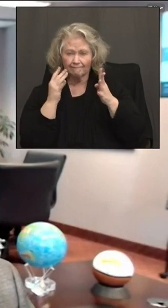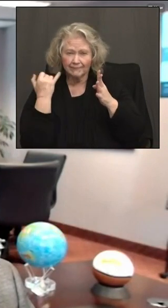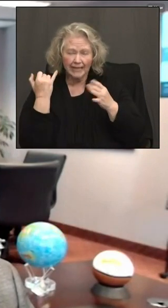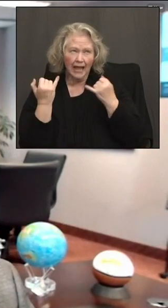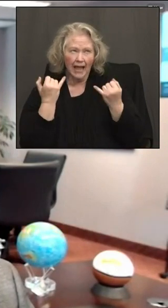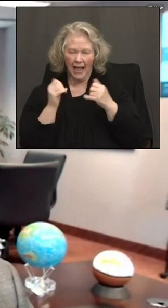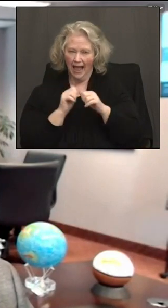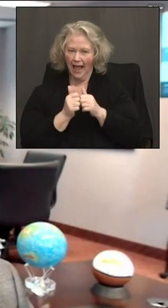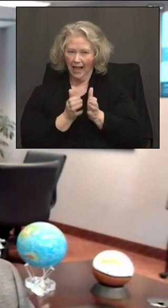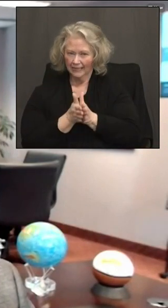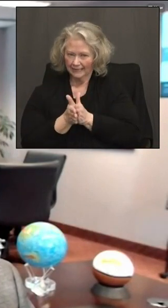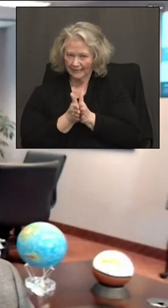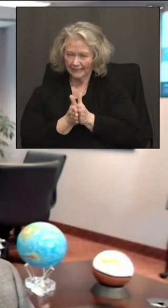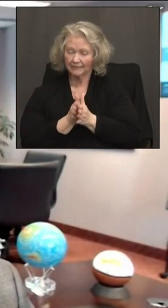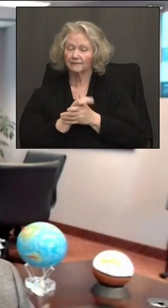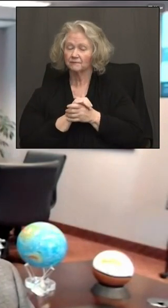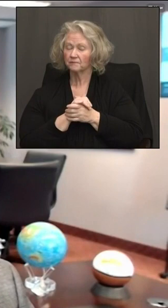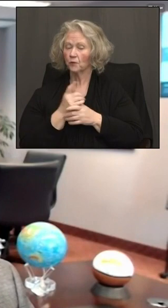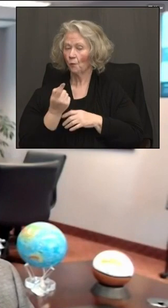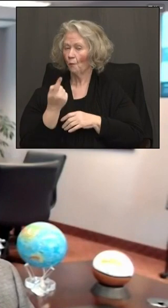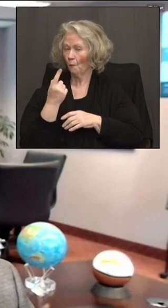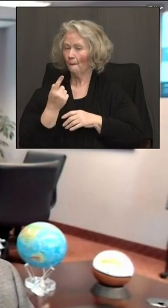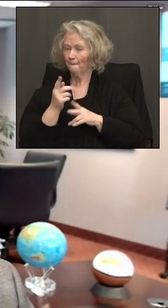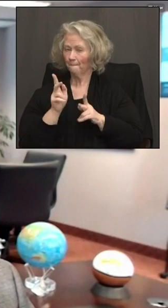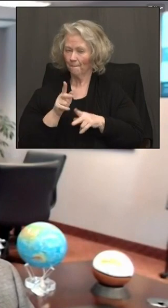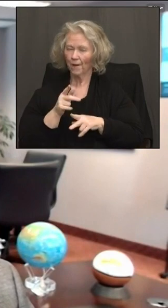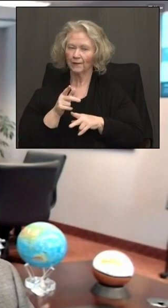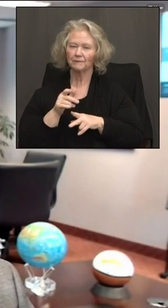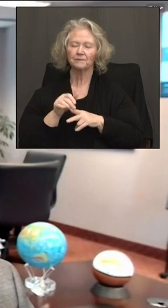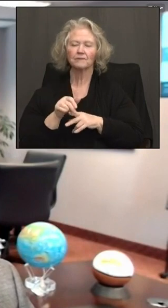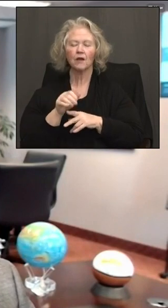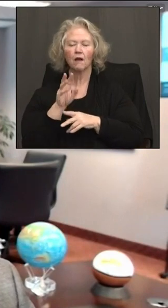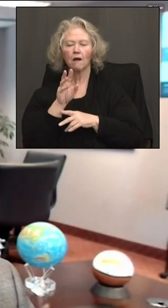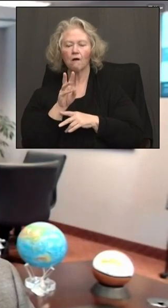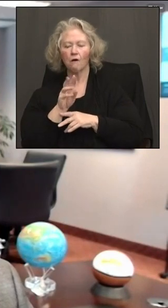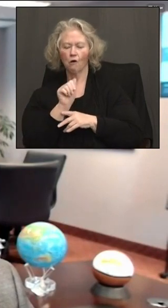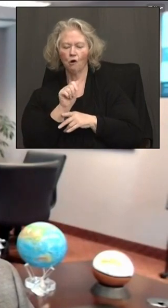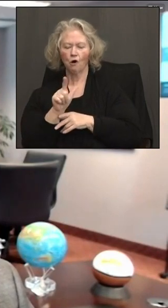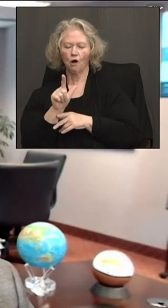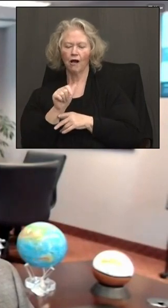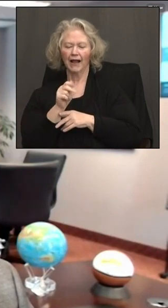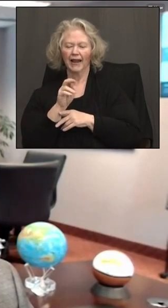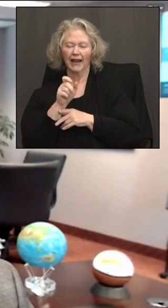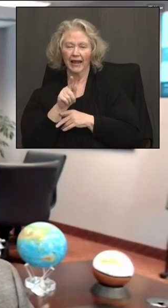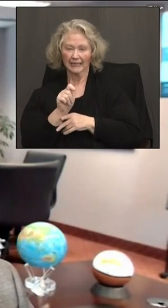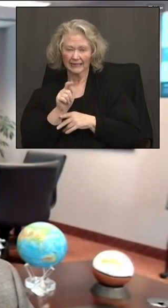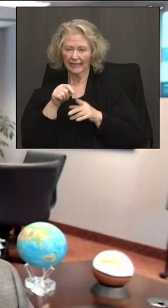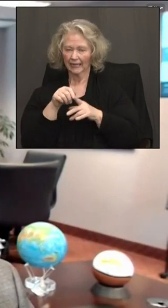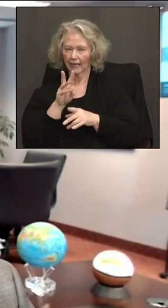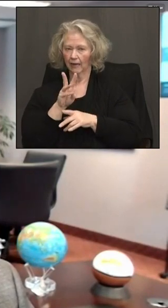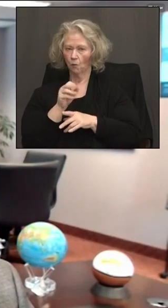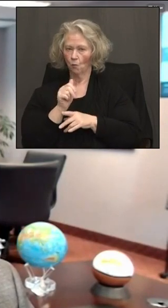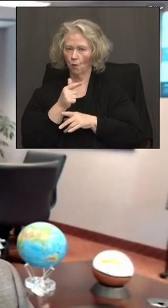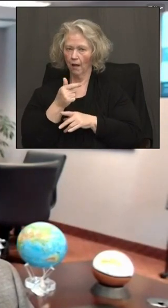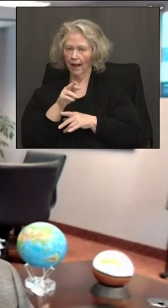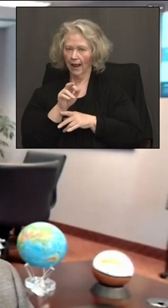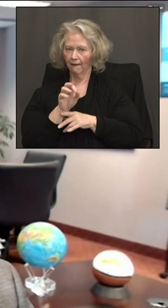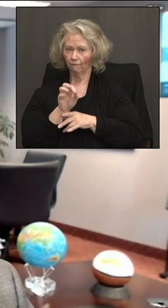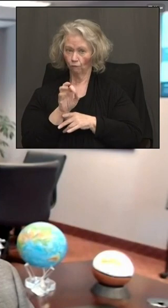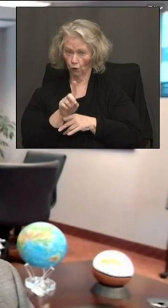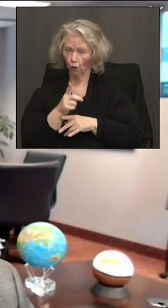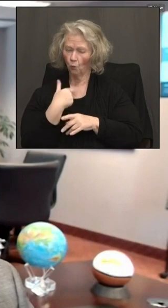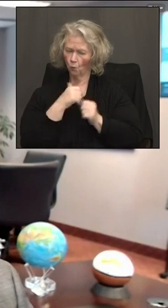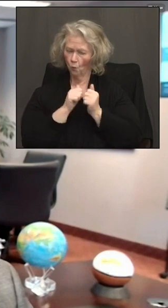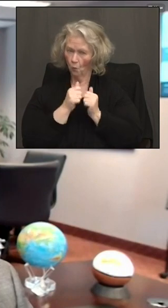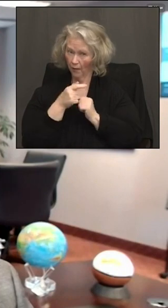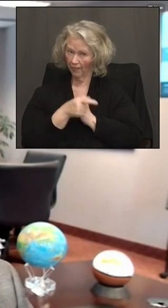Governor. We have one member I want to just kind of shout out all next in Wallingford, who's really been coordinating closely with the town of Wallingford. And just